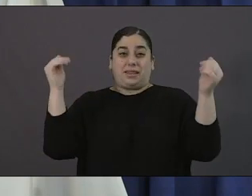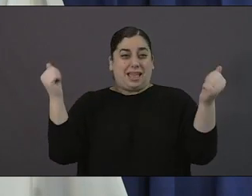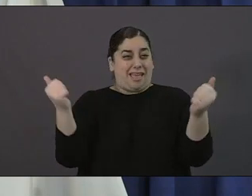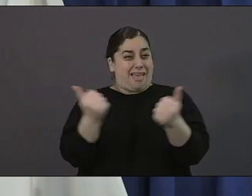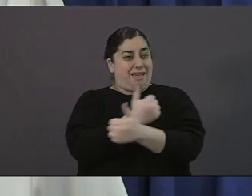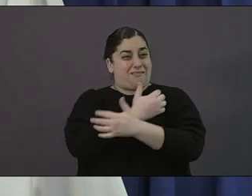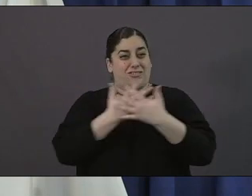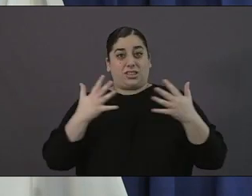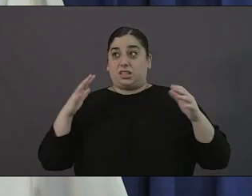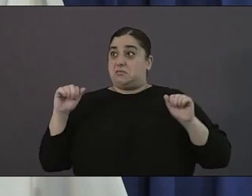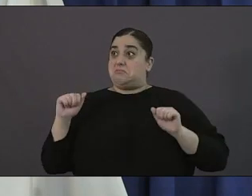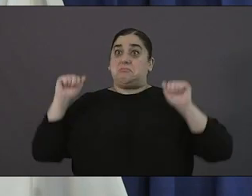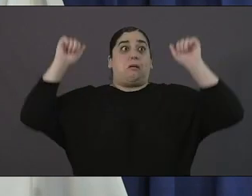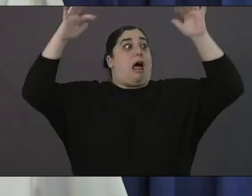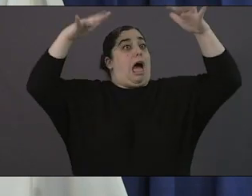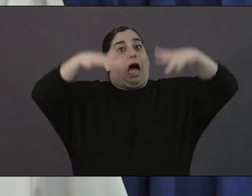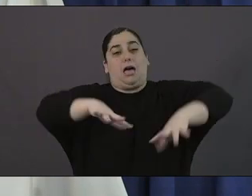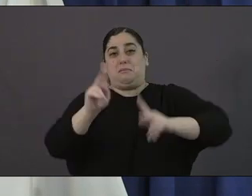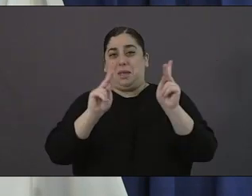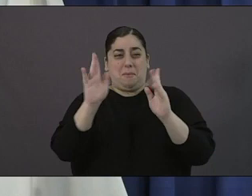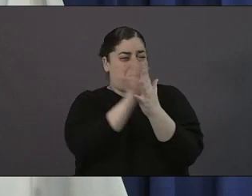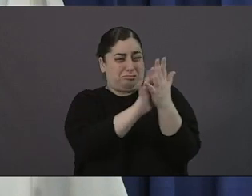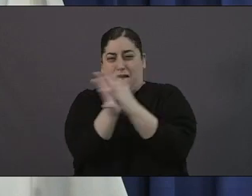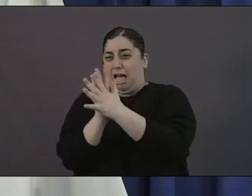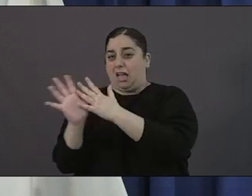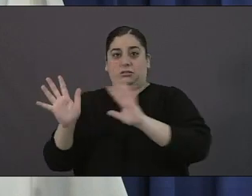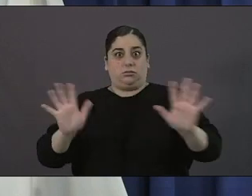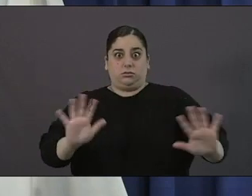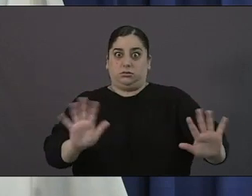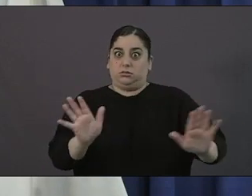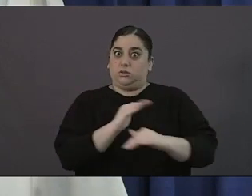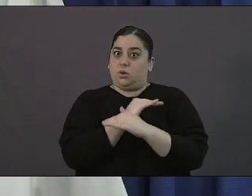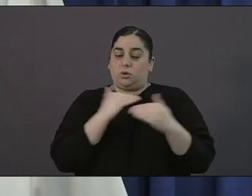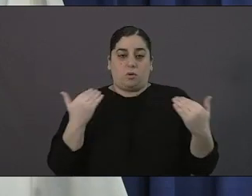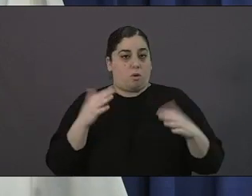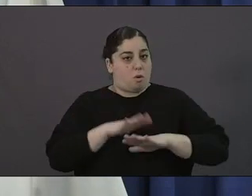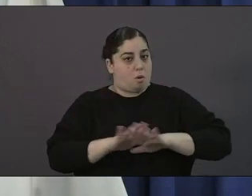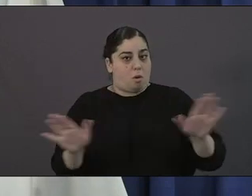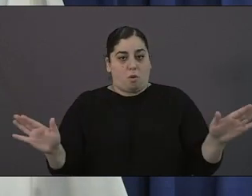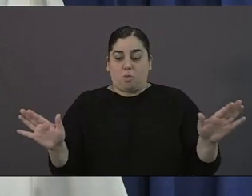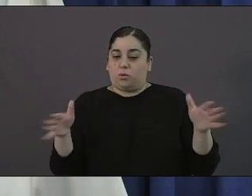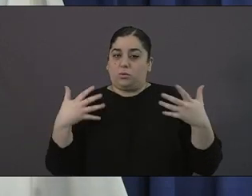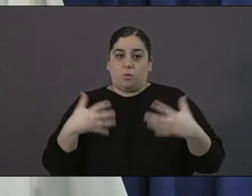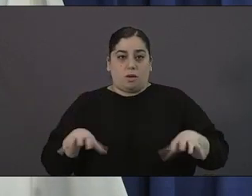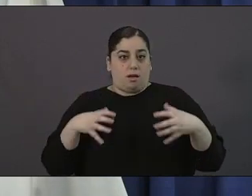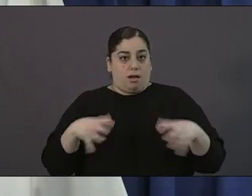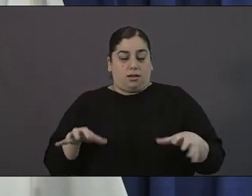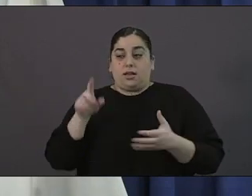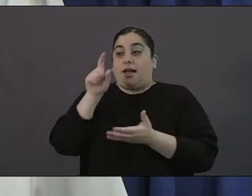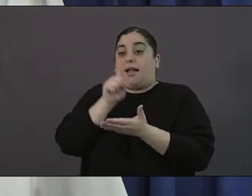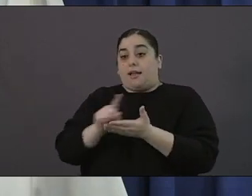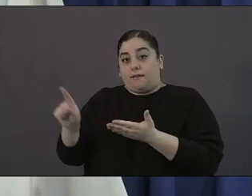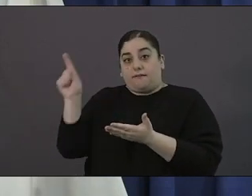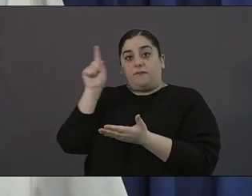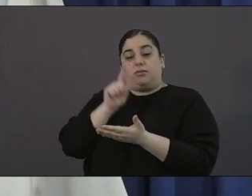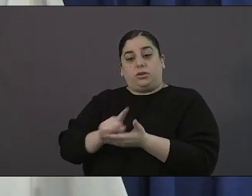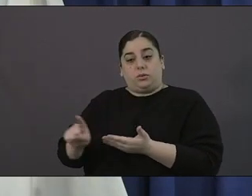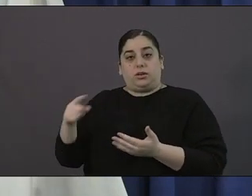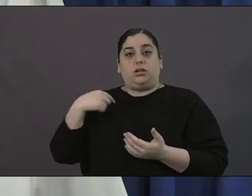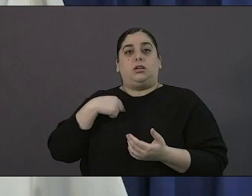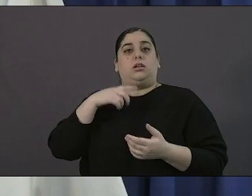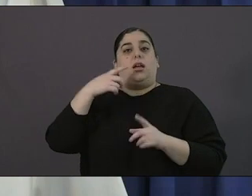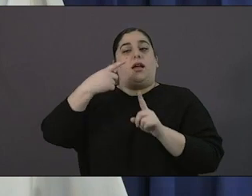to make those decisions on public events on a on a week by week a month by month basis with one overriding goal